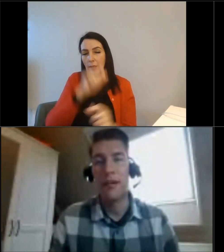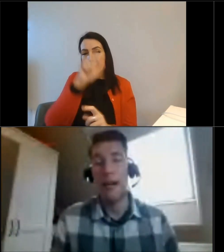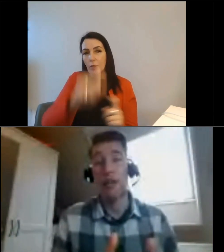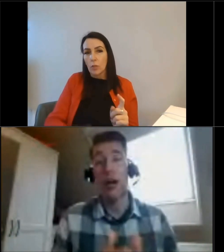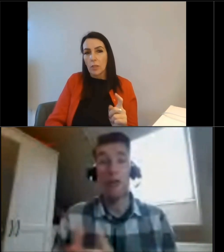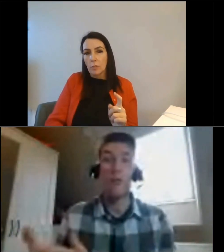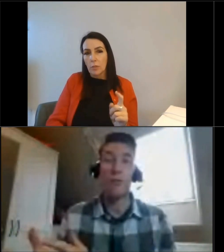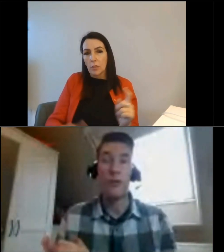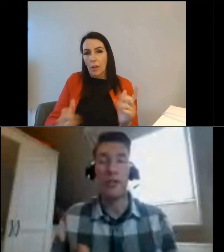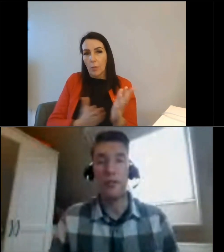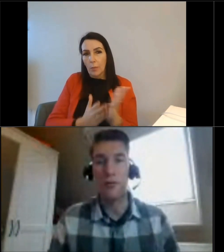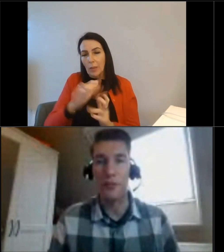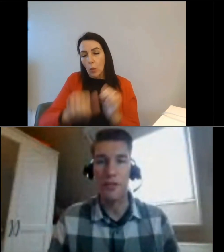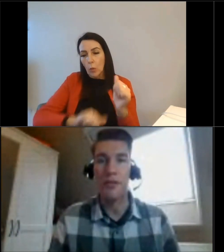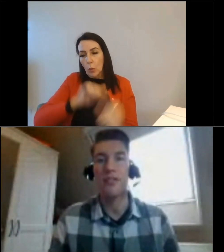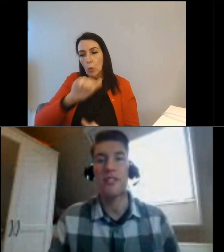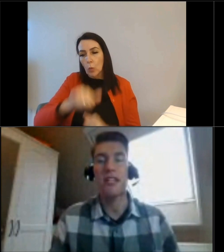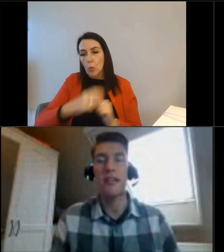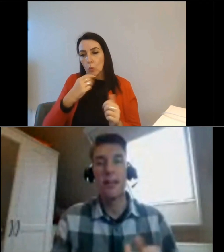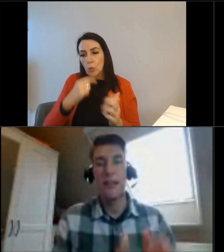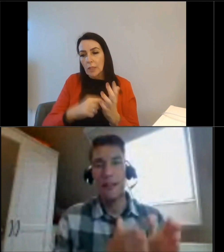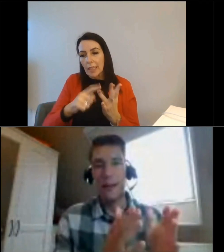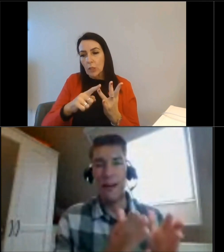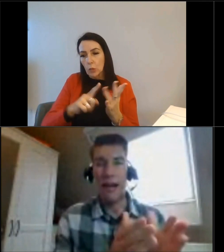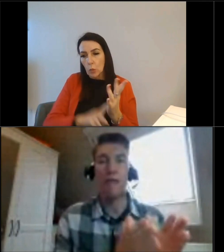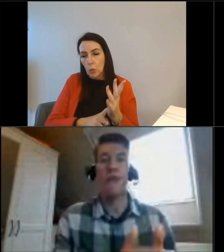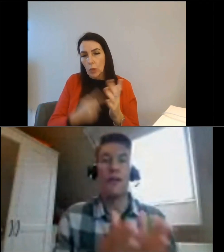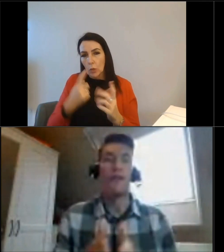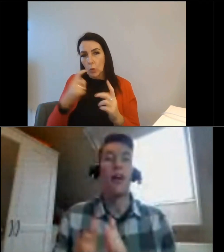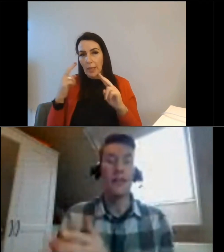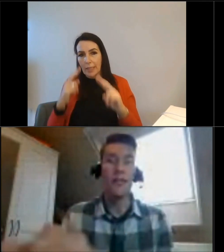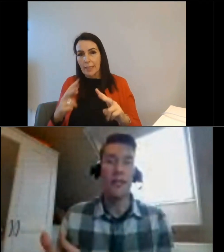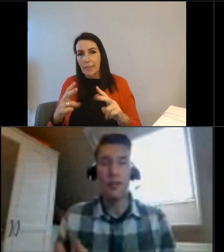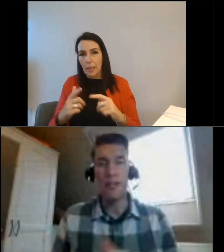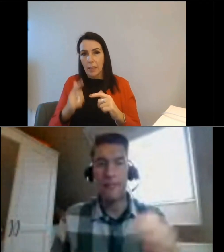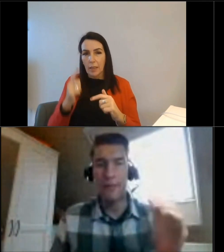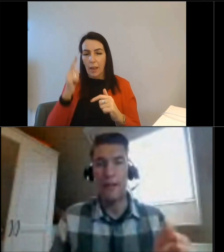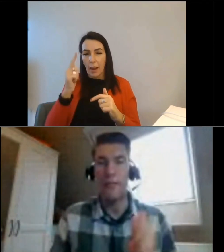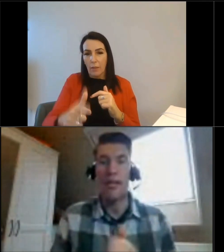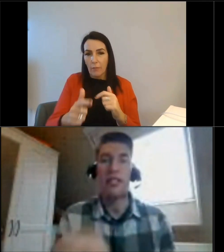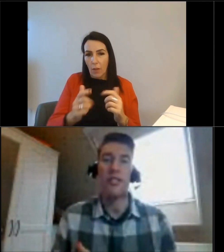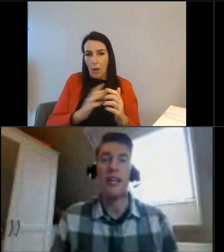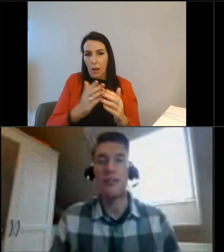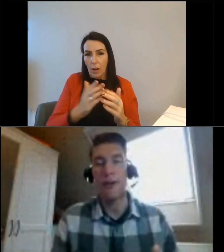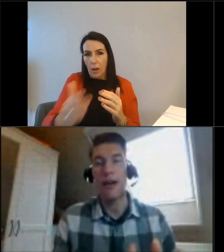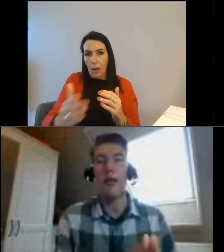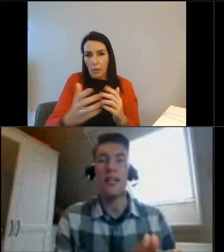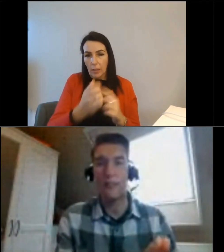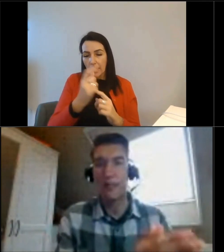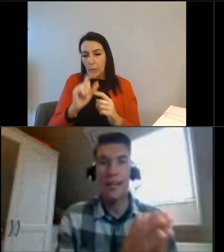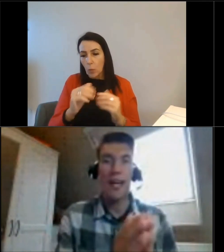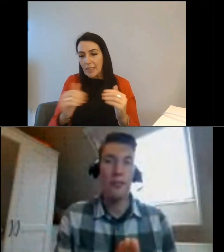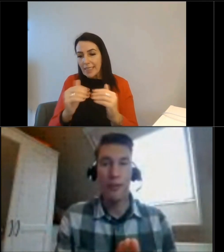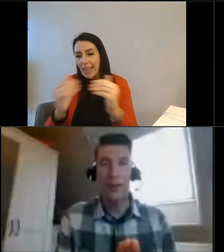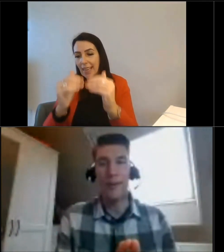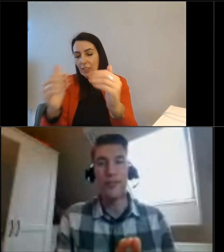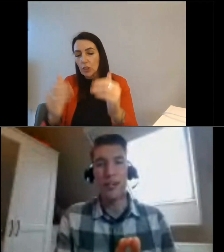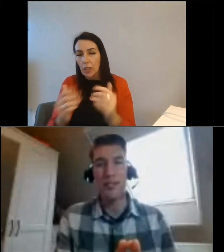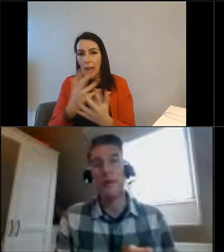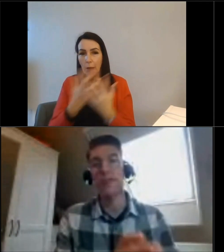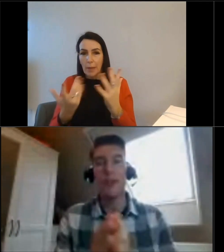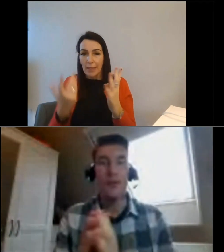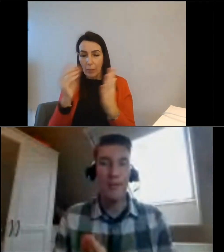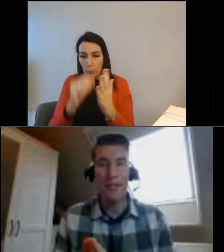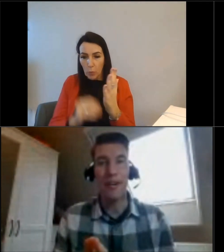gone through using the tool. So you can see how far they've gotten in that journey at each stage. So how many have entered their